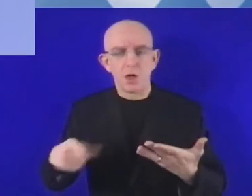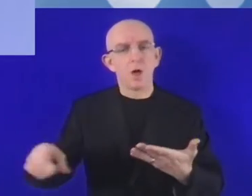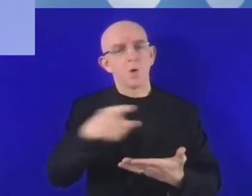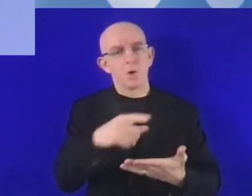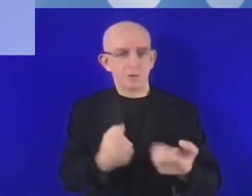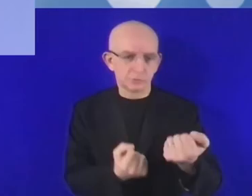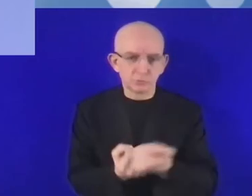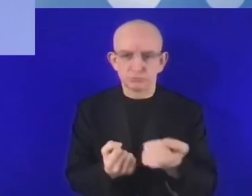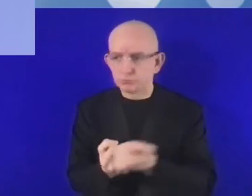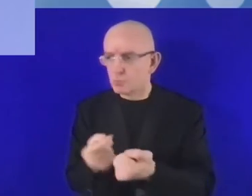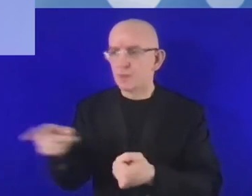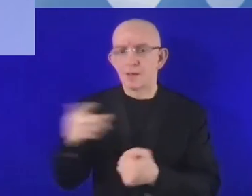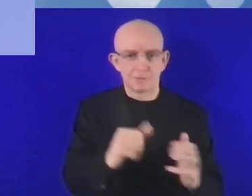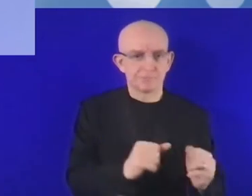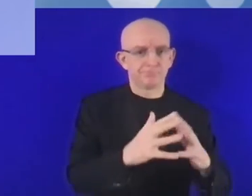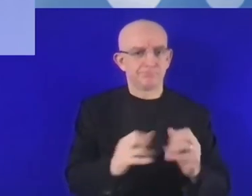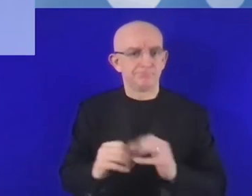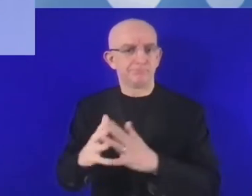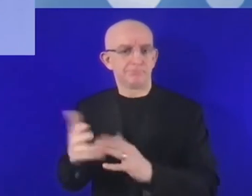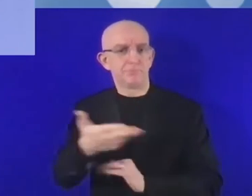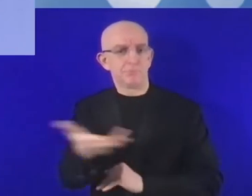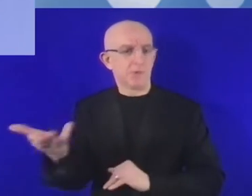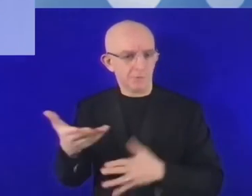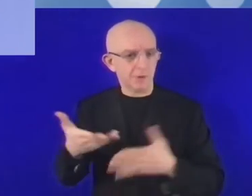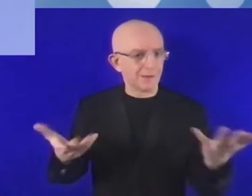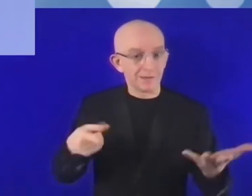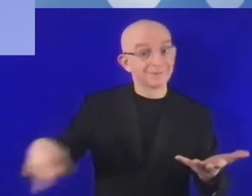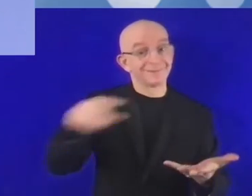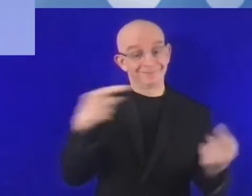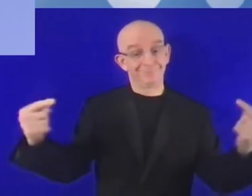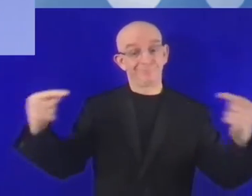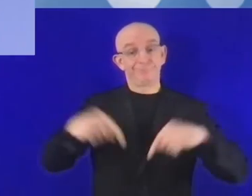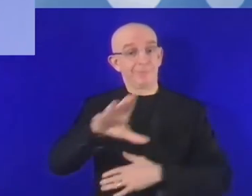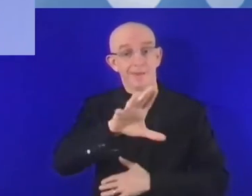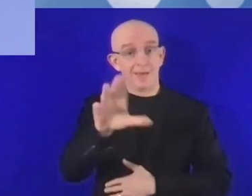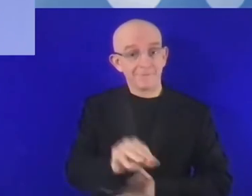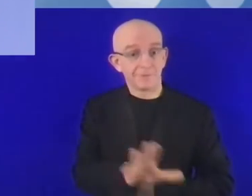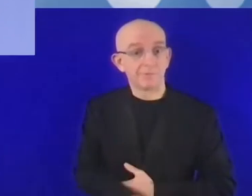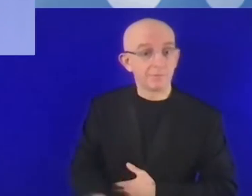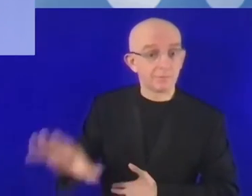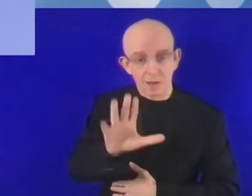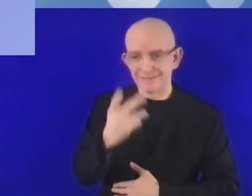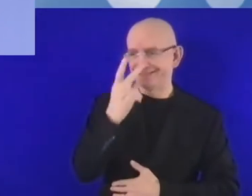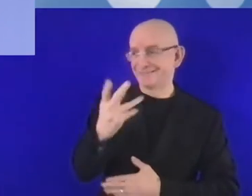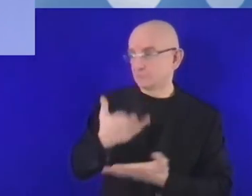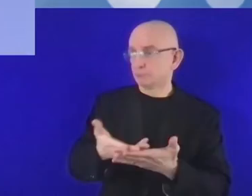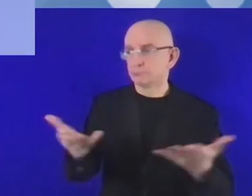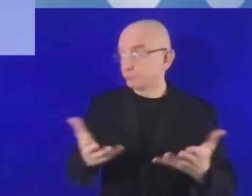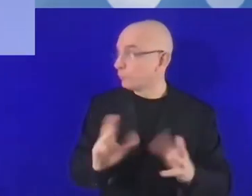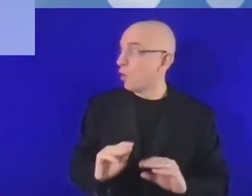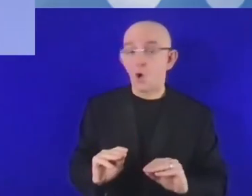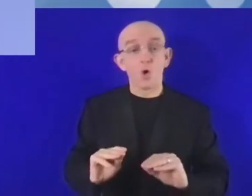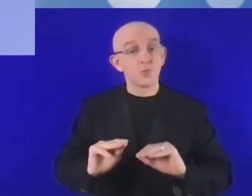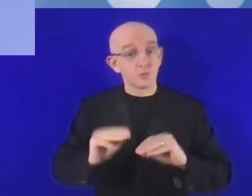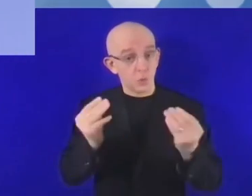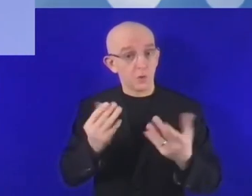are plenty of young people users, so they are very innovative. They can have plenty of innovative